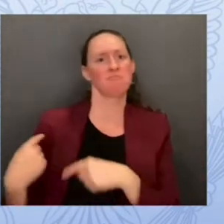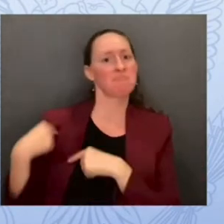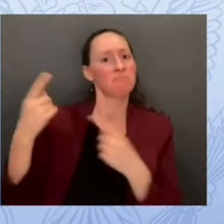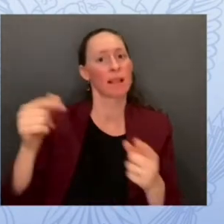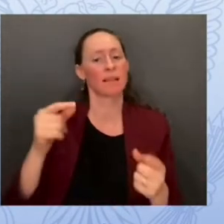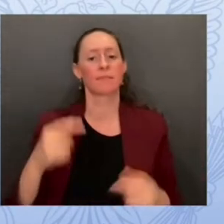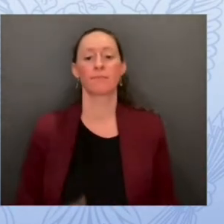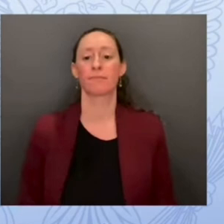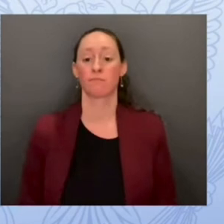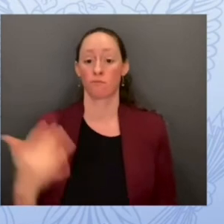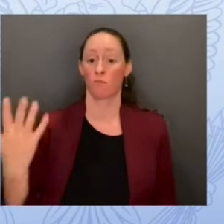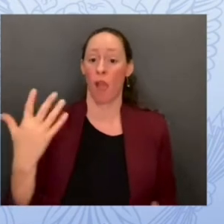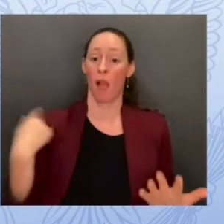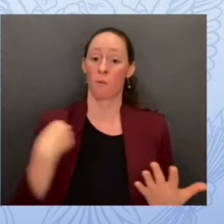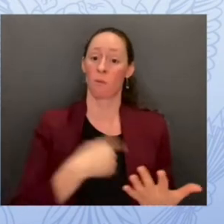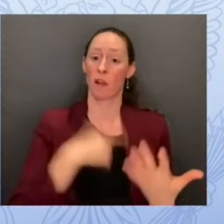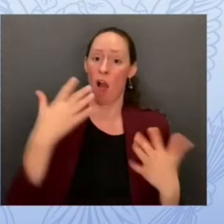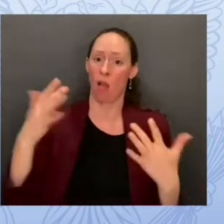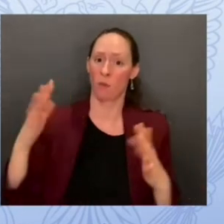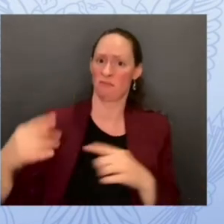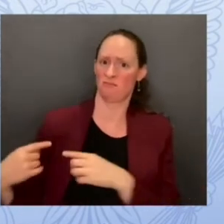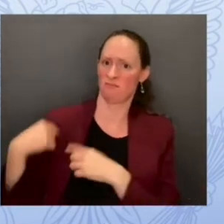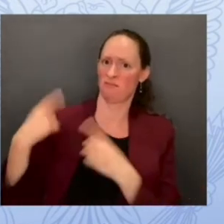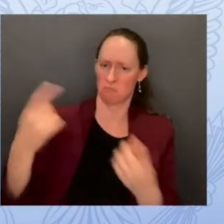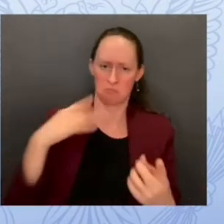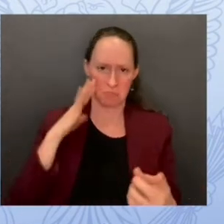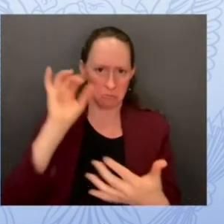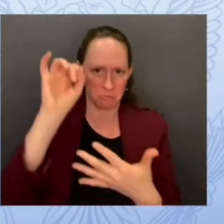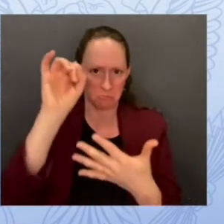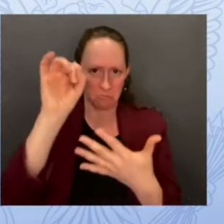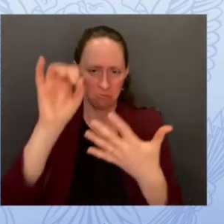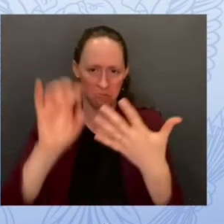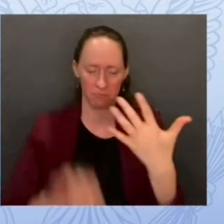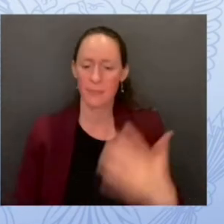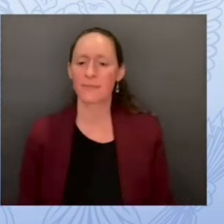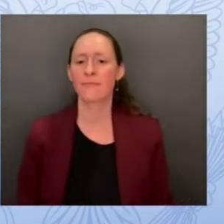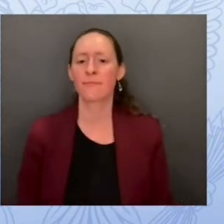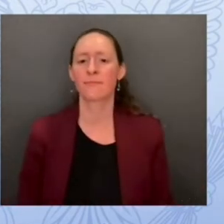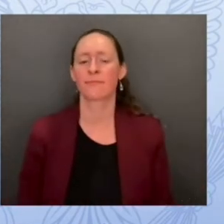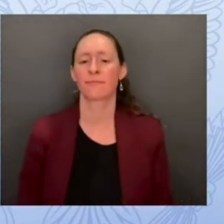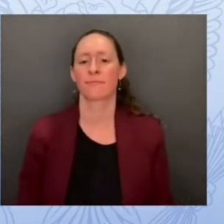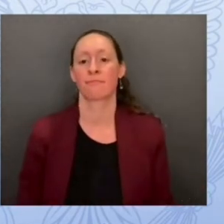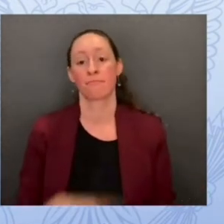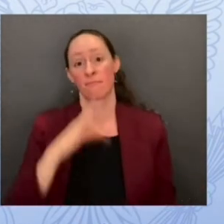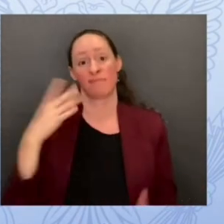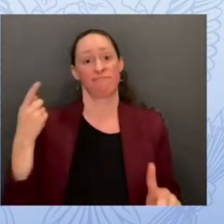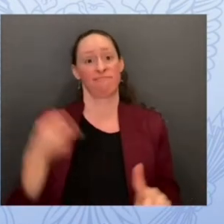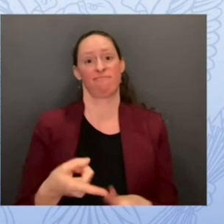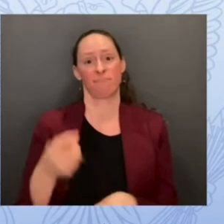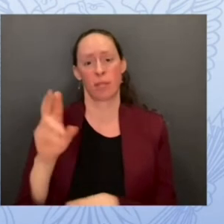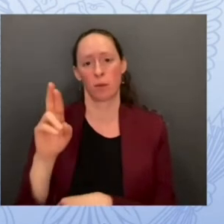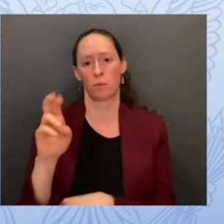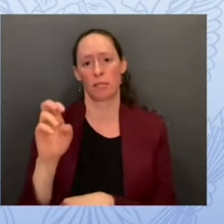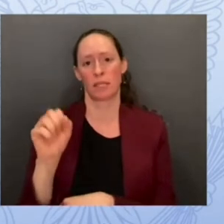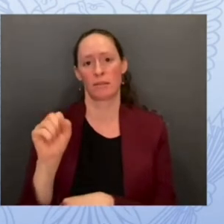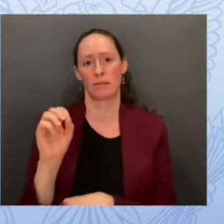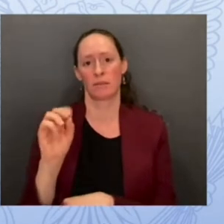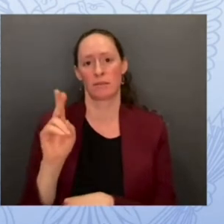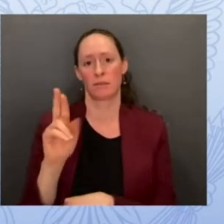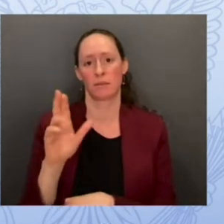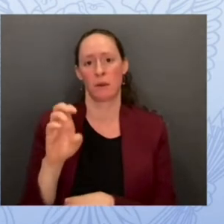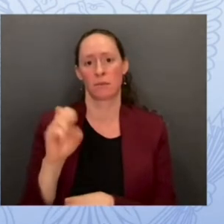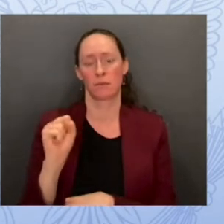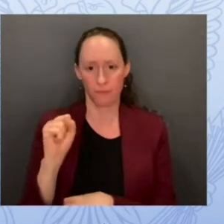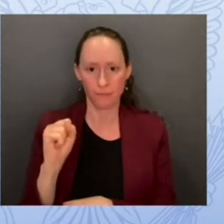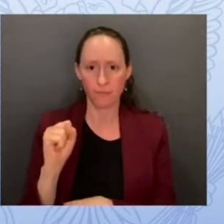you know a lot of this comes down to resources and so we just announced that second tranche of our state and local cyber security grant